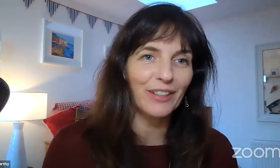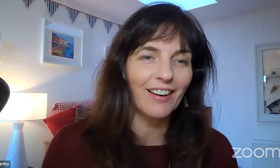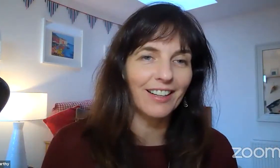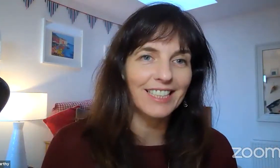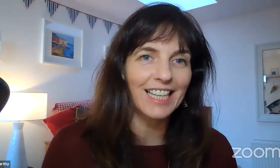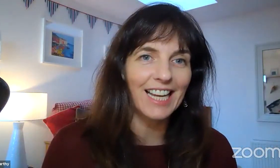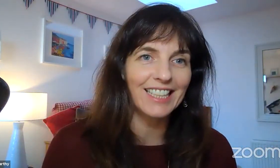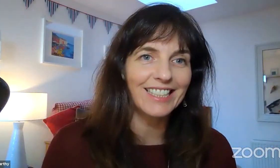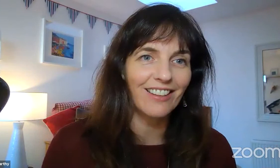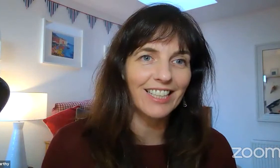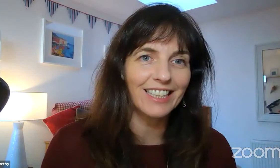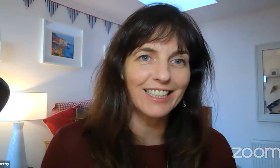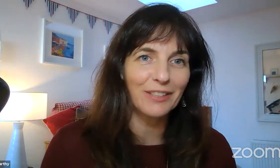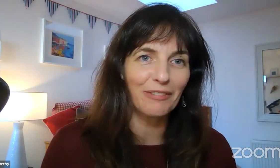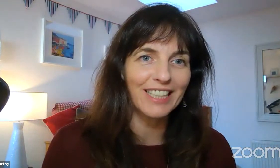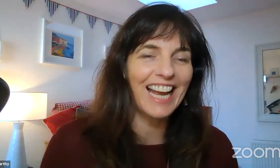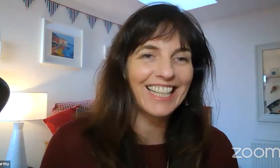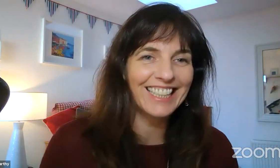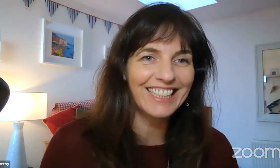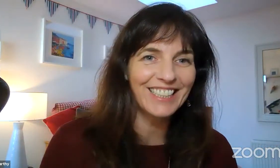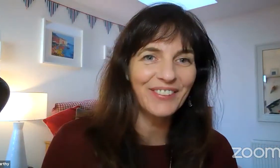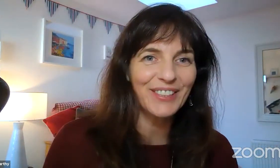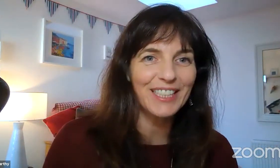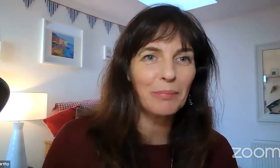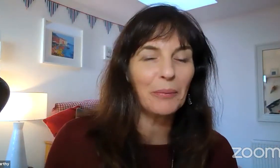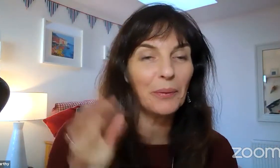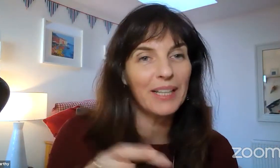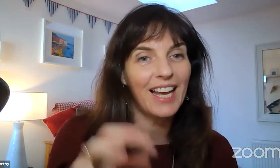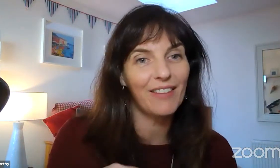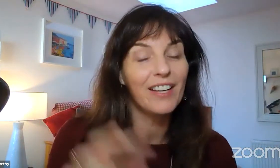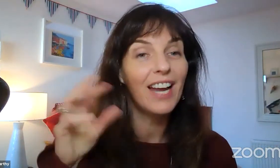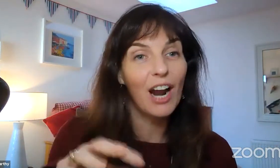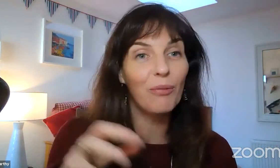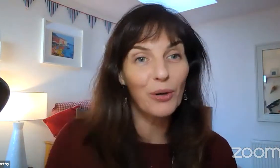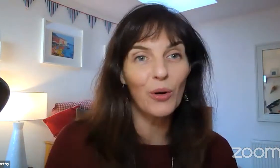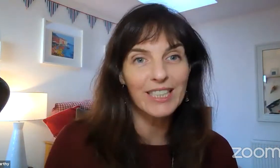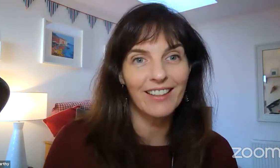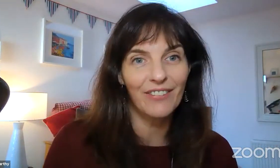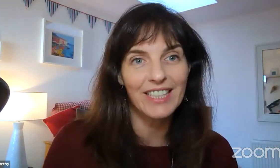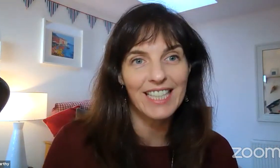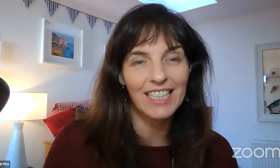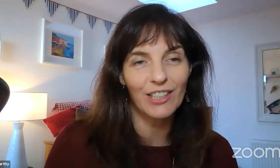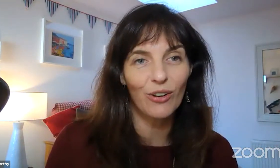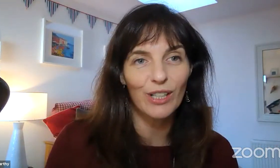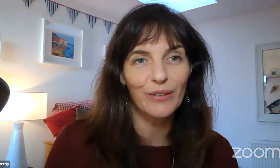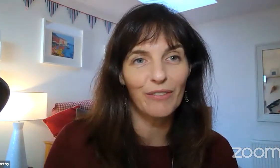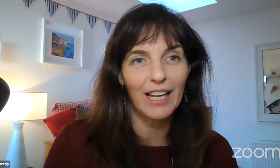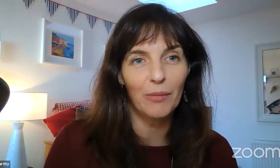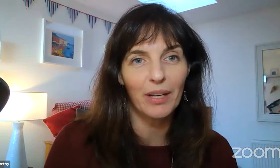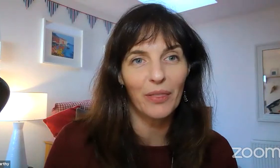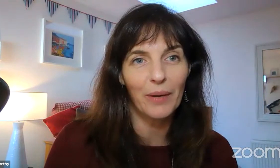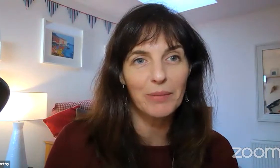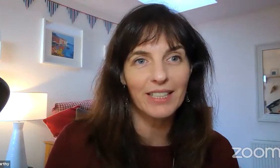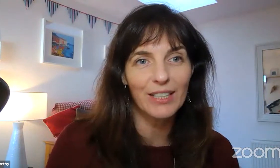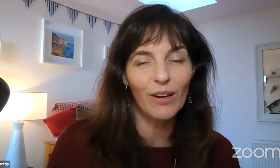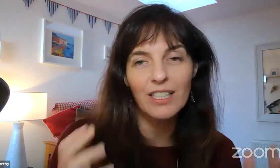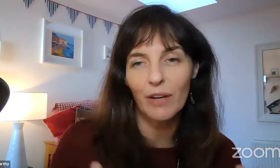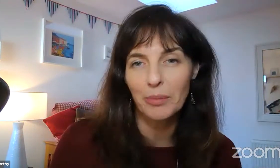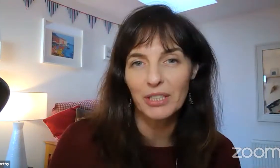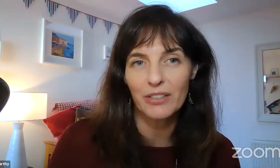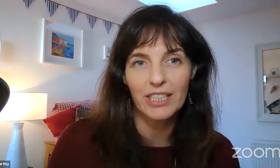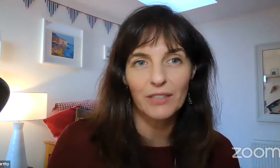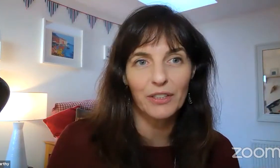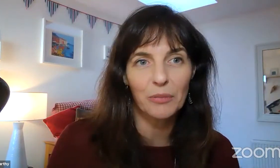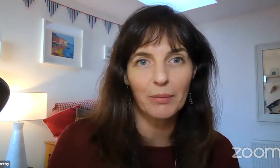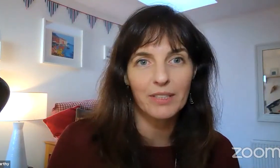apologies for our delay in starting and some of our technical difficulties. But we will have a recording of the session also available on the website. So